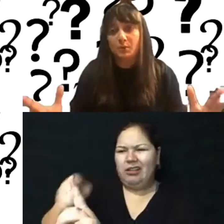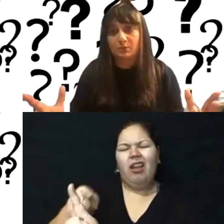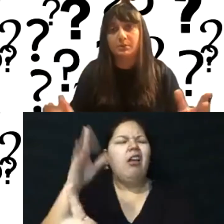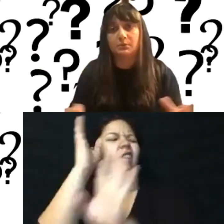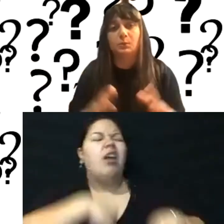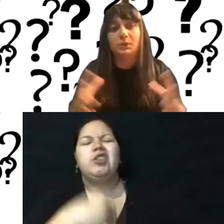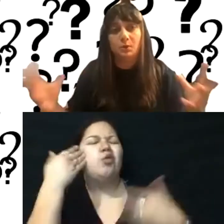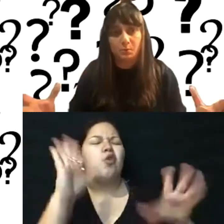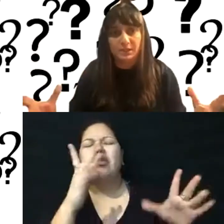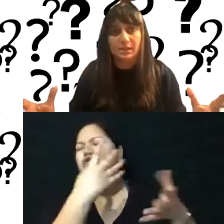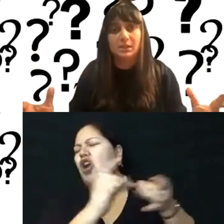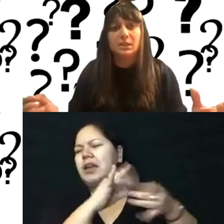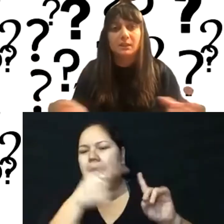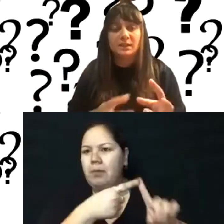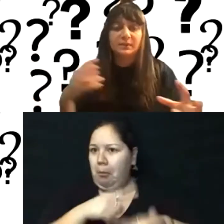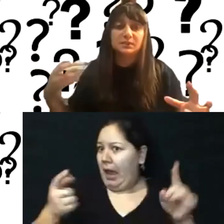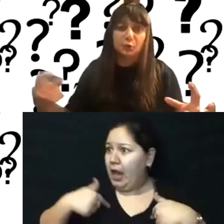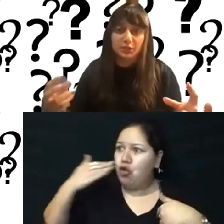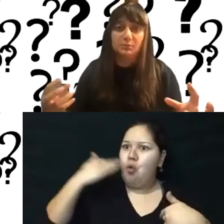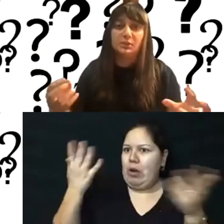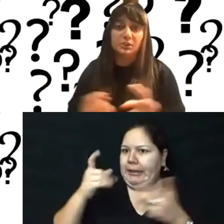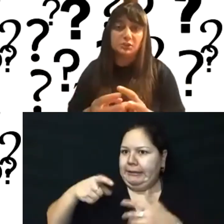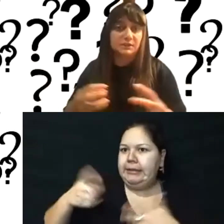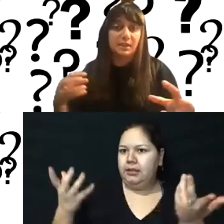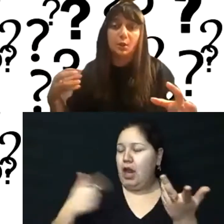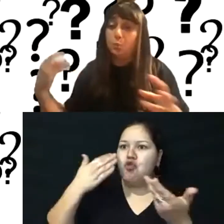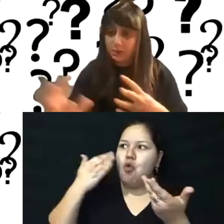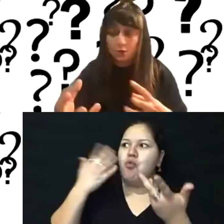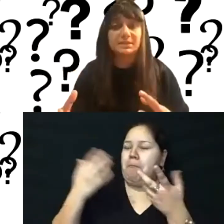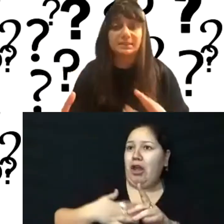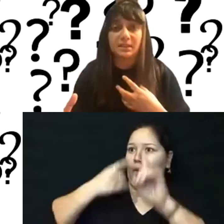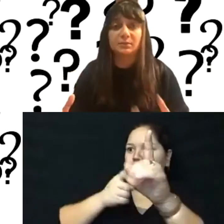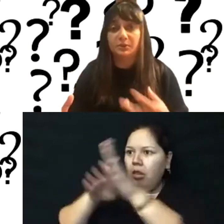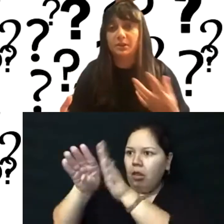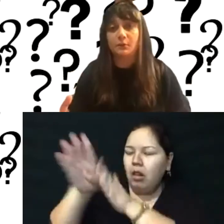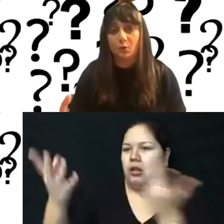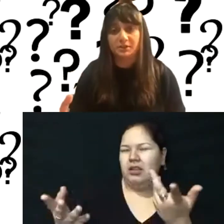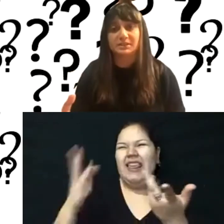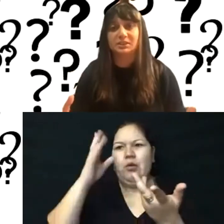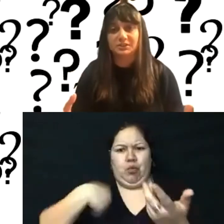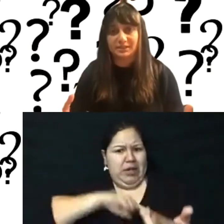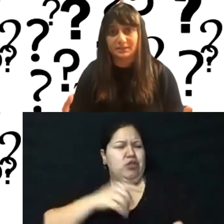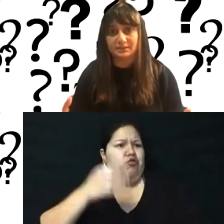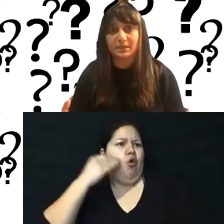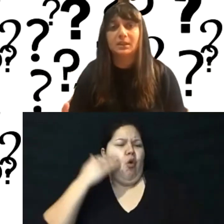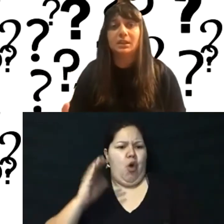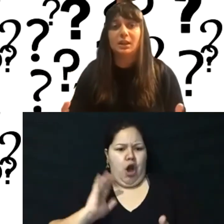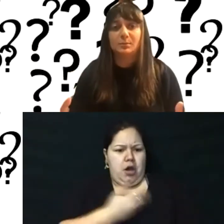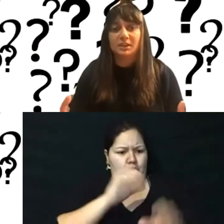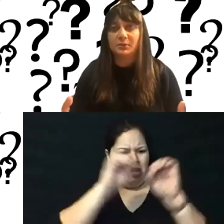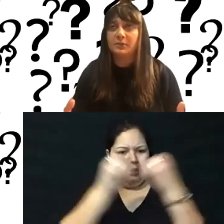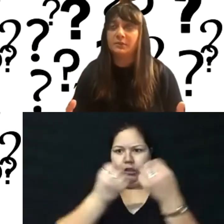know what we want to build and we know what we need. And that's why this early communication of saying, we know what the sustainability of our organizations is.